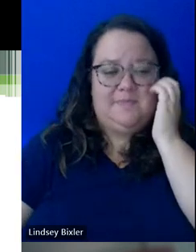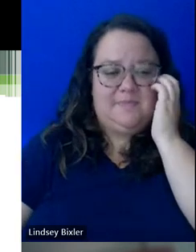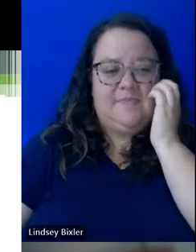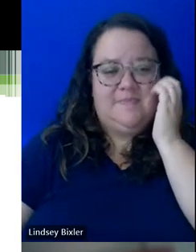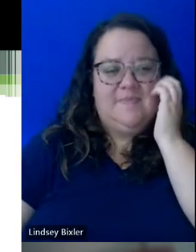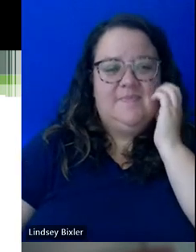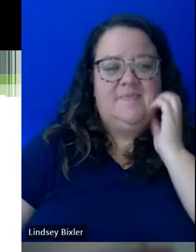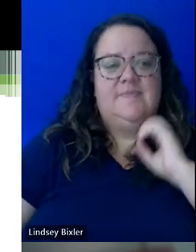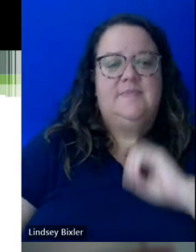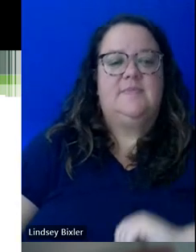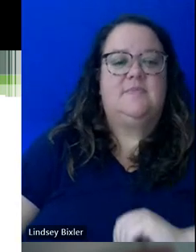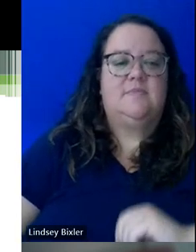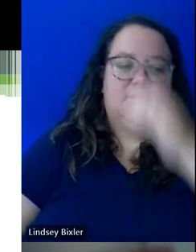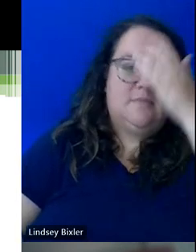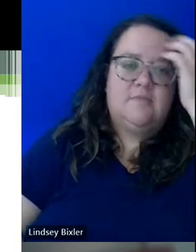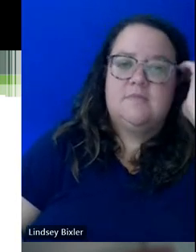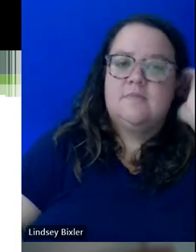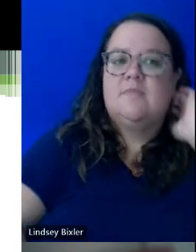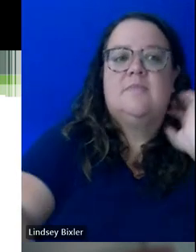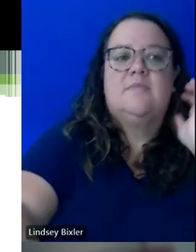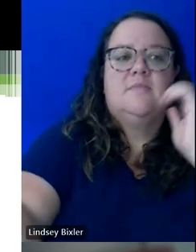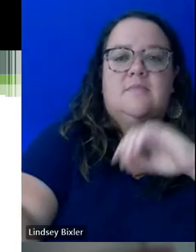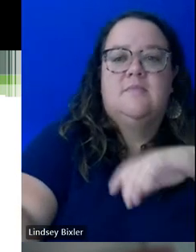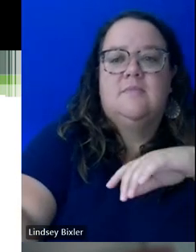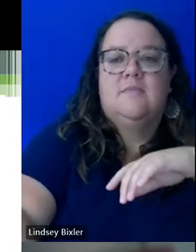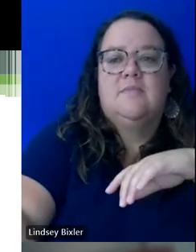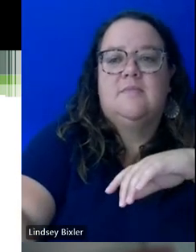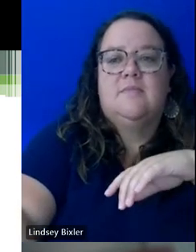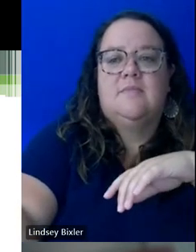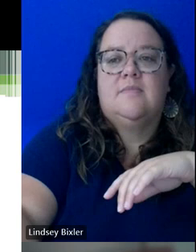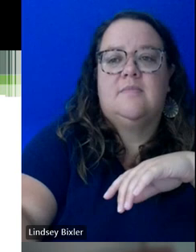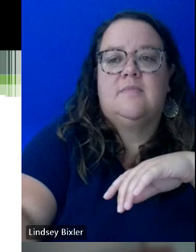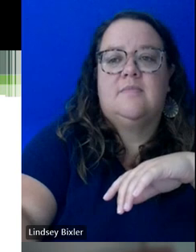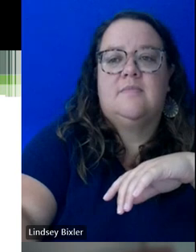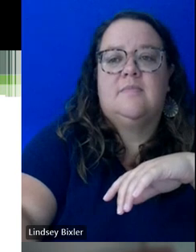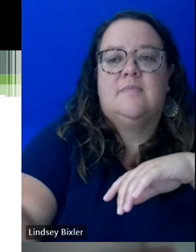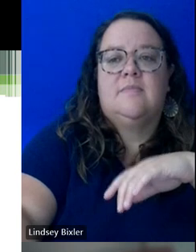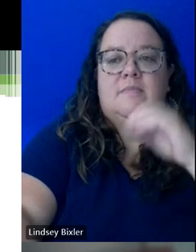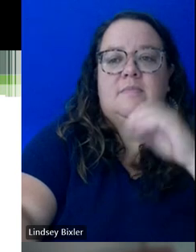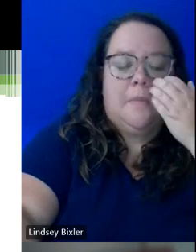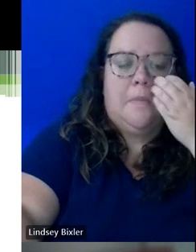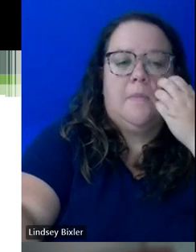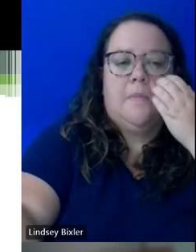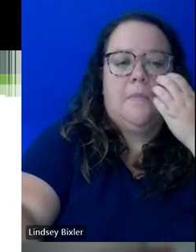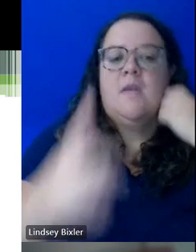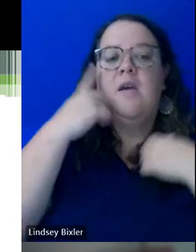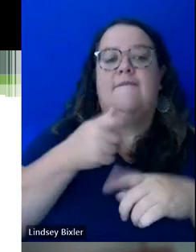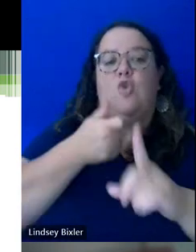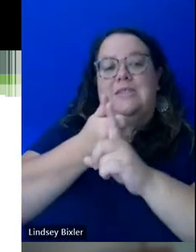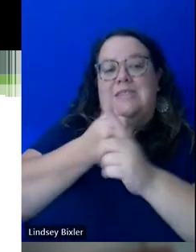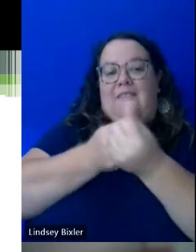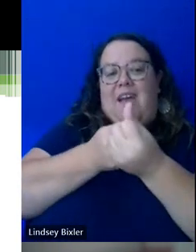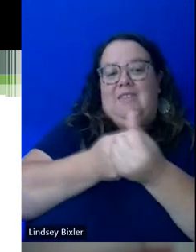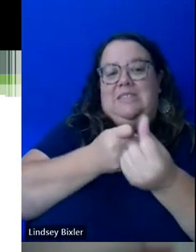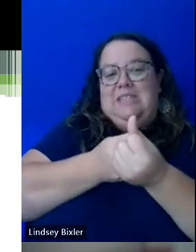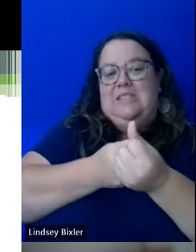far as, you know, that self-advocacy, again, reinforcing that faculty members, unlike high school, usually, you know, like occasionally